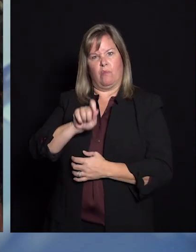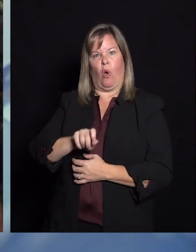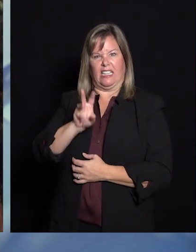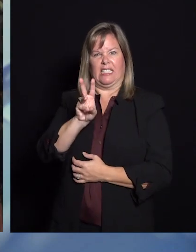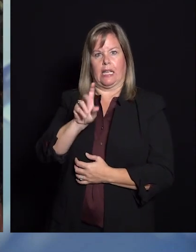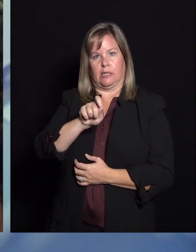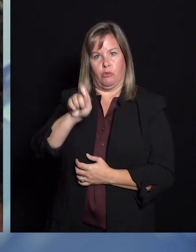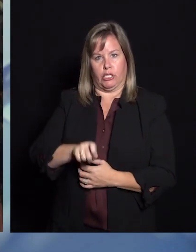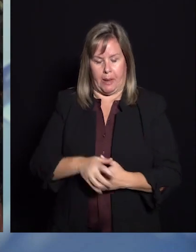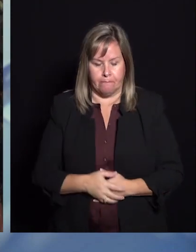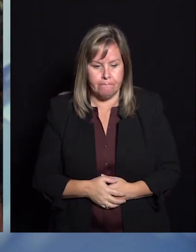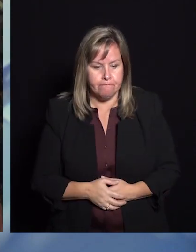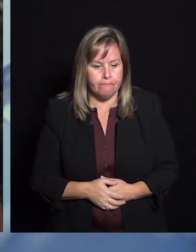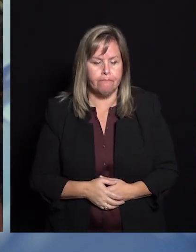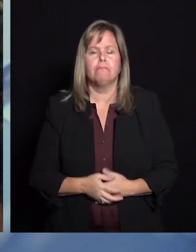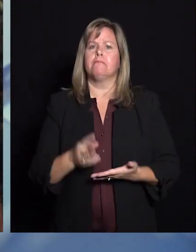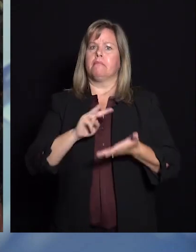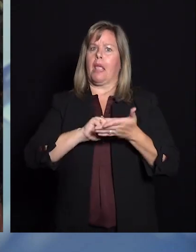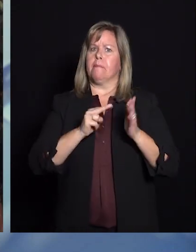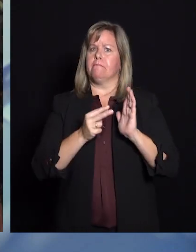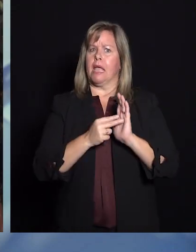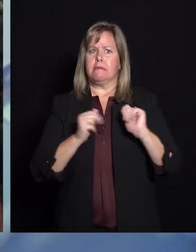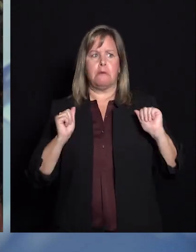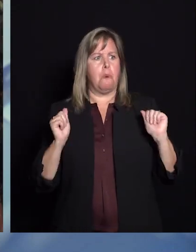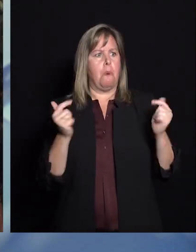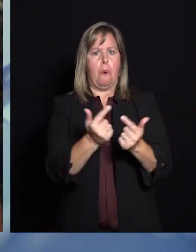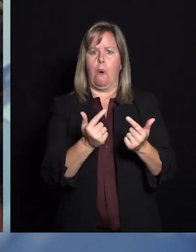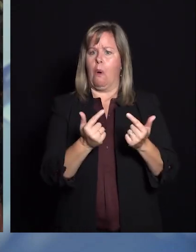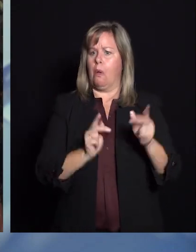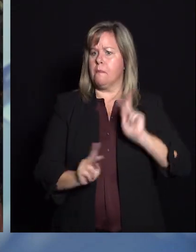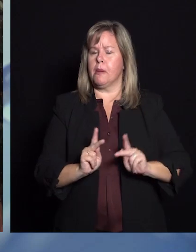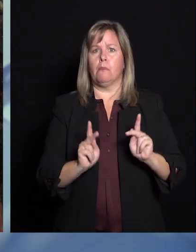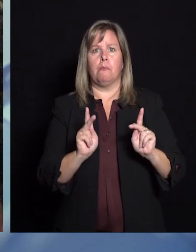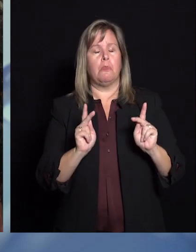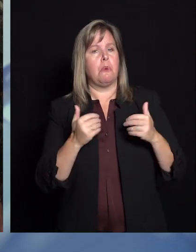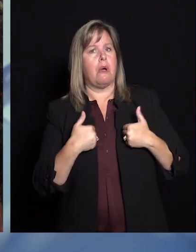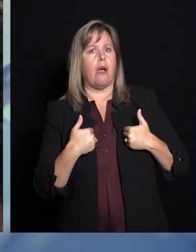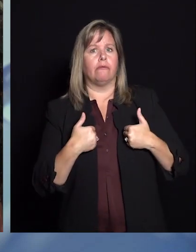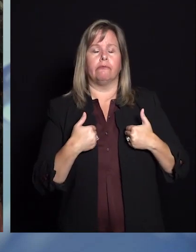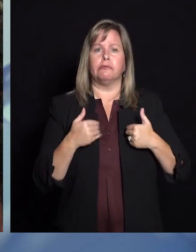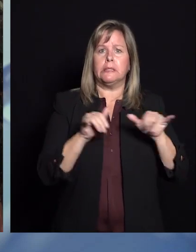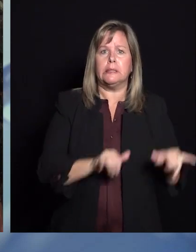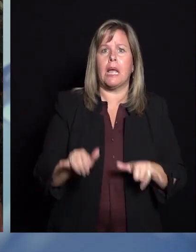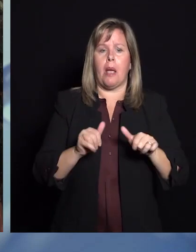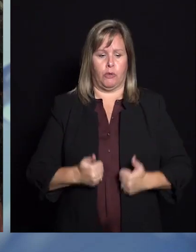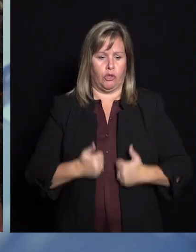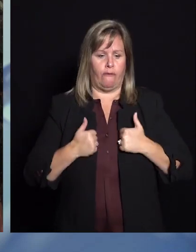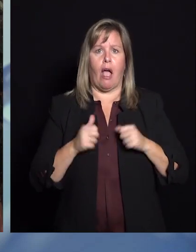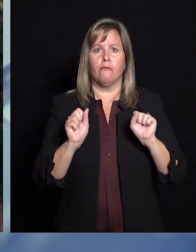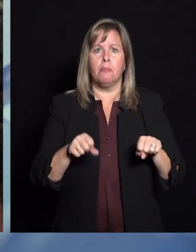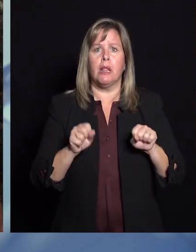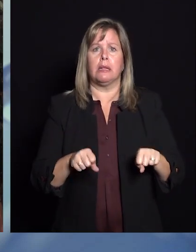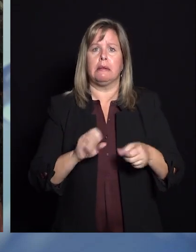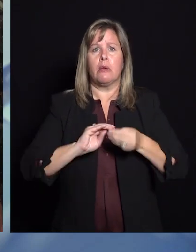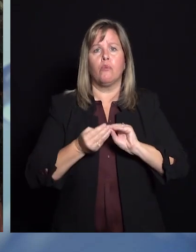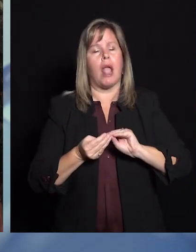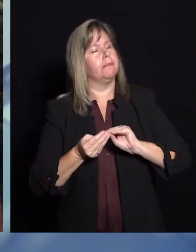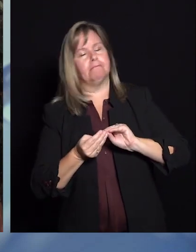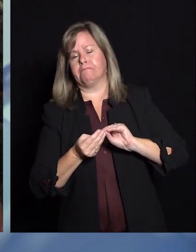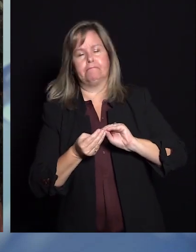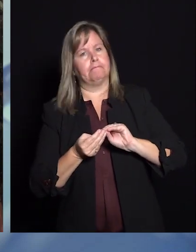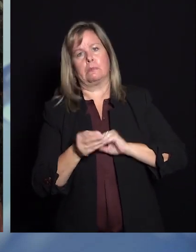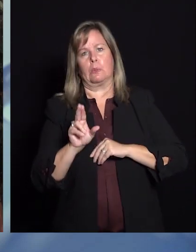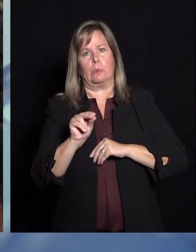that everyone in these age brackets is going to have the same survivability rate. It's important to remember that survivability